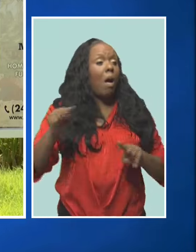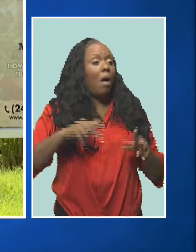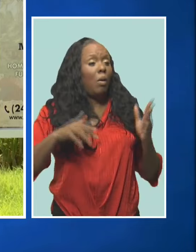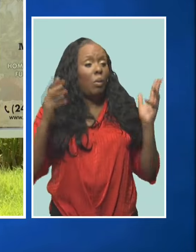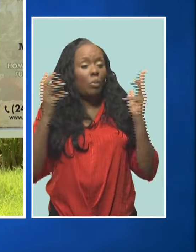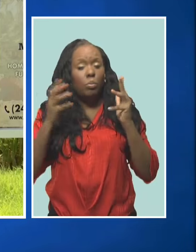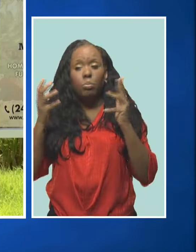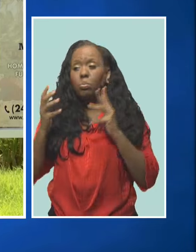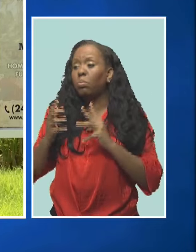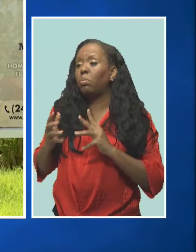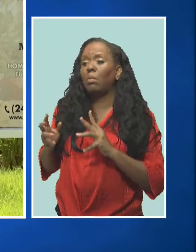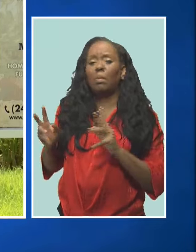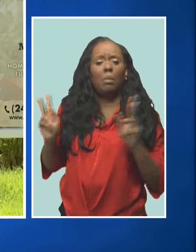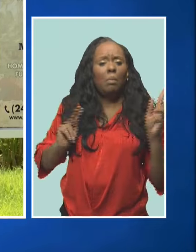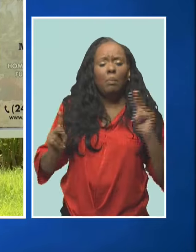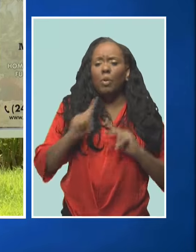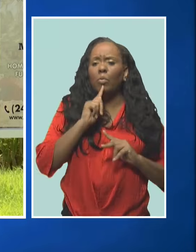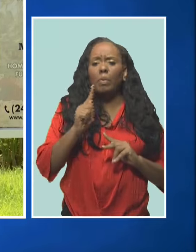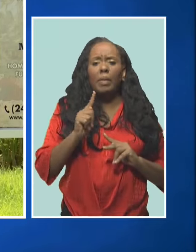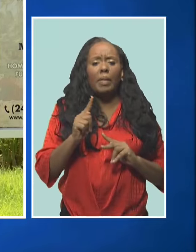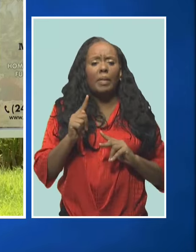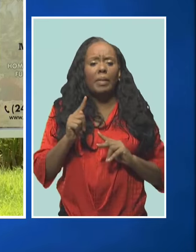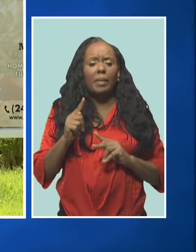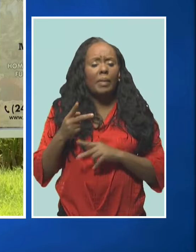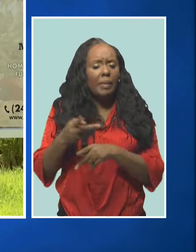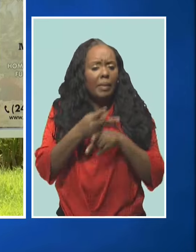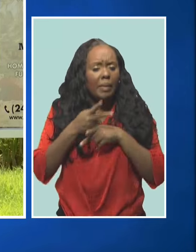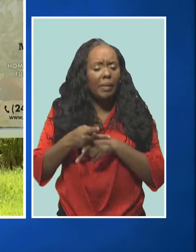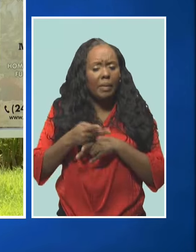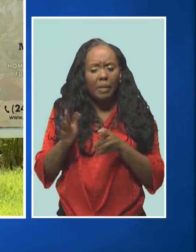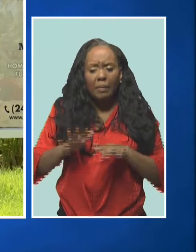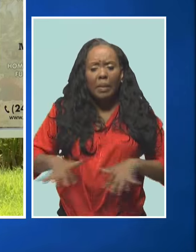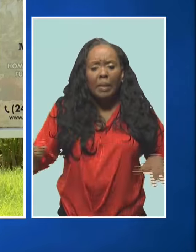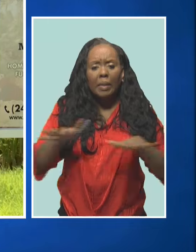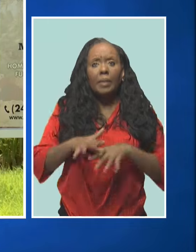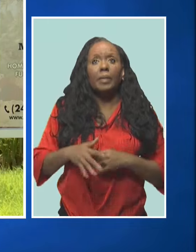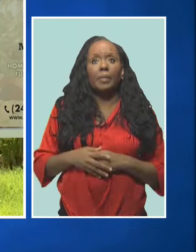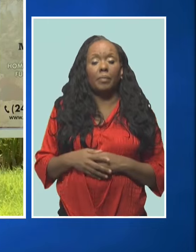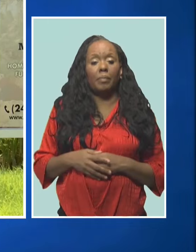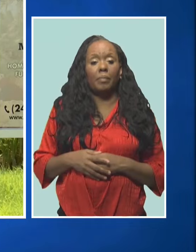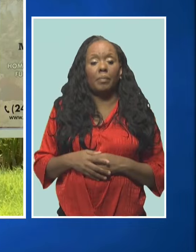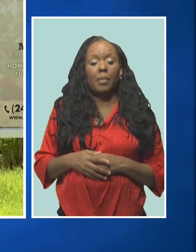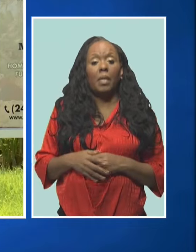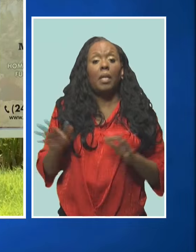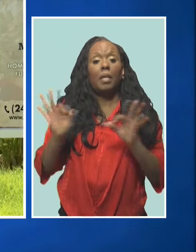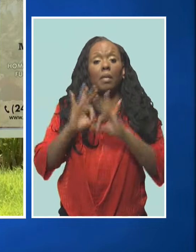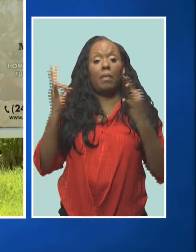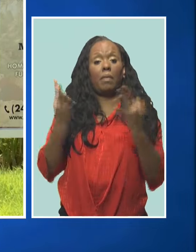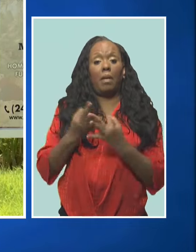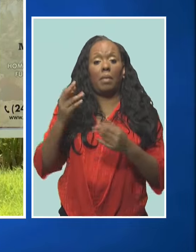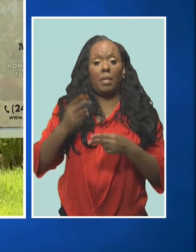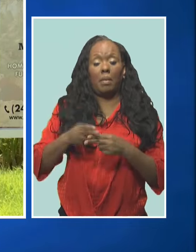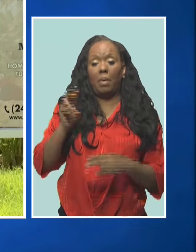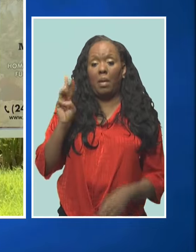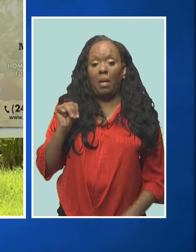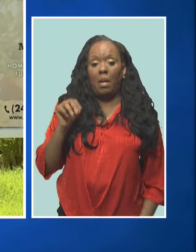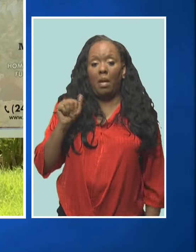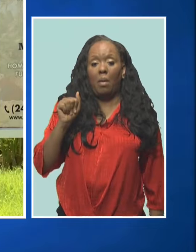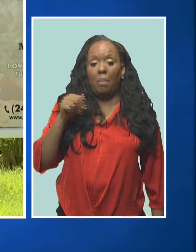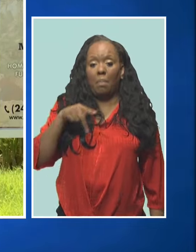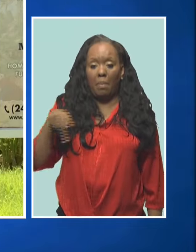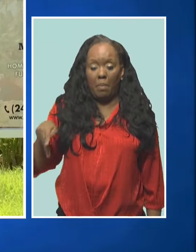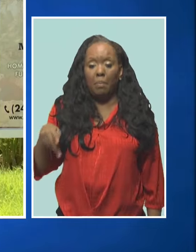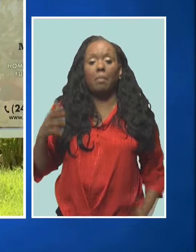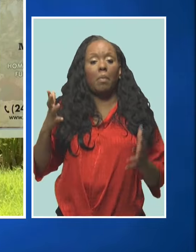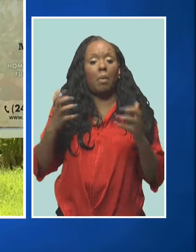Equally, the fact that the MAP family has chosen to come to Foul Bay Beach to do this cleanup says a whole